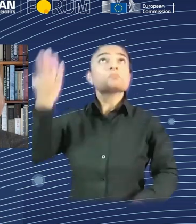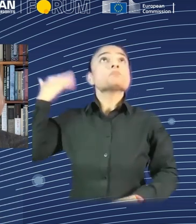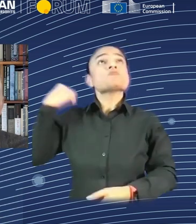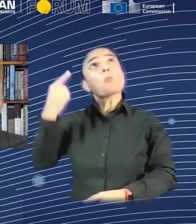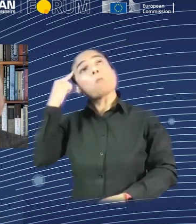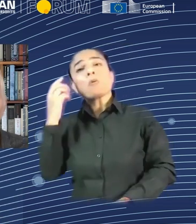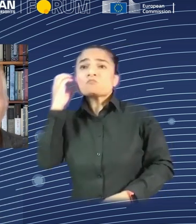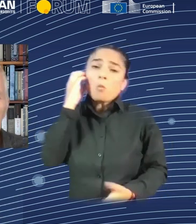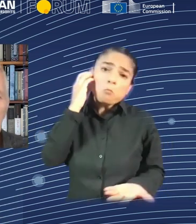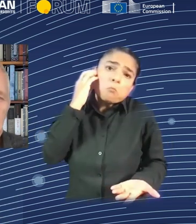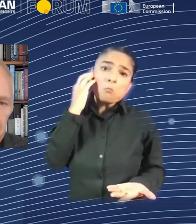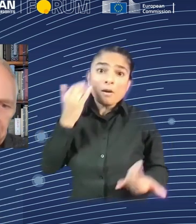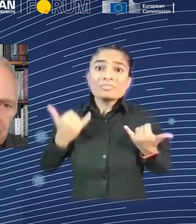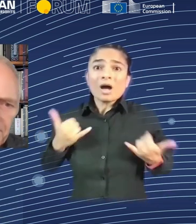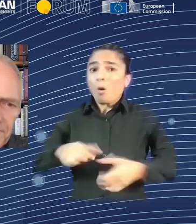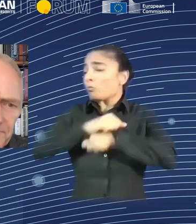replaced existing processes.